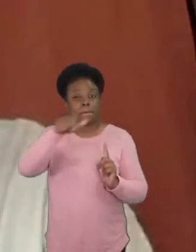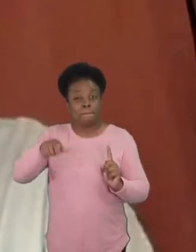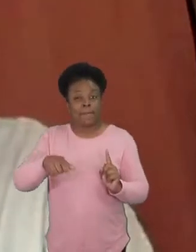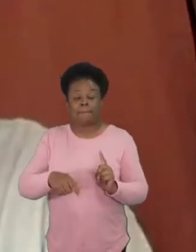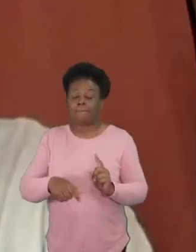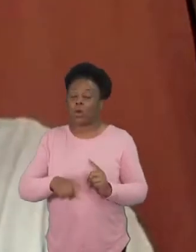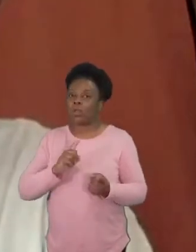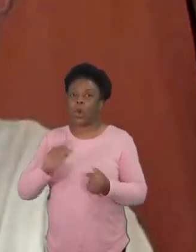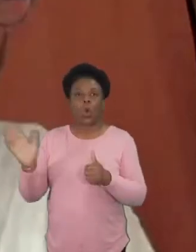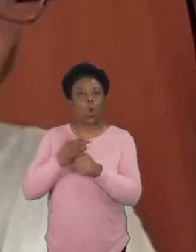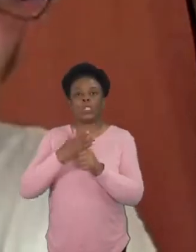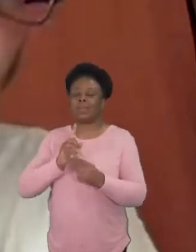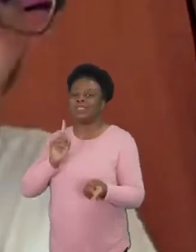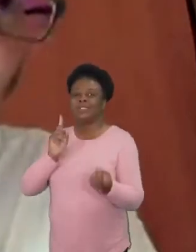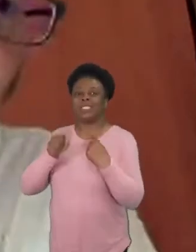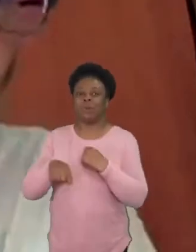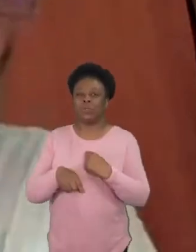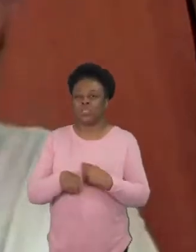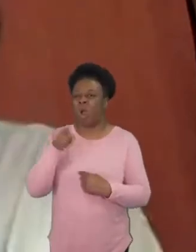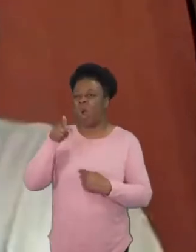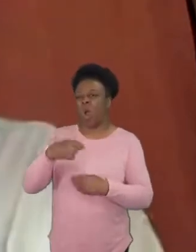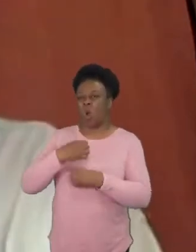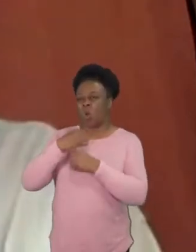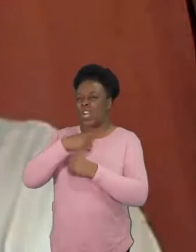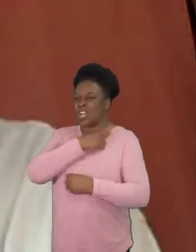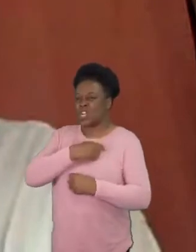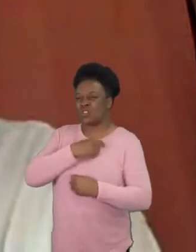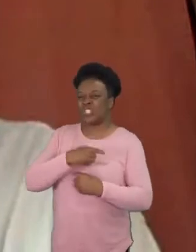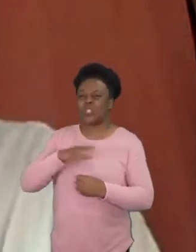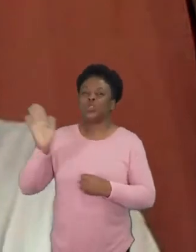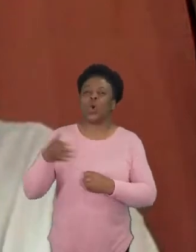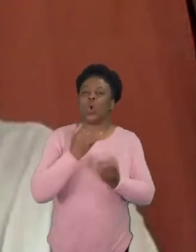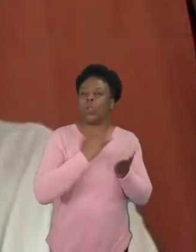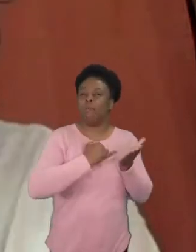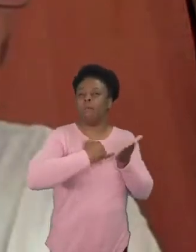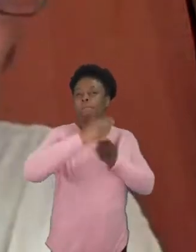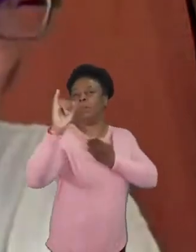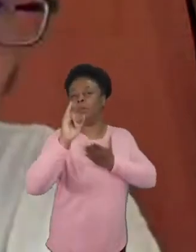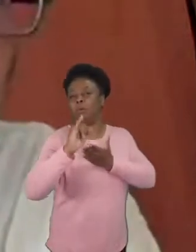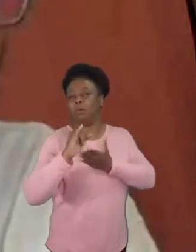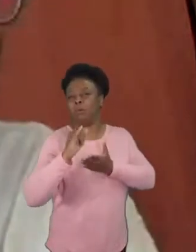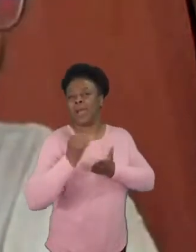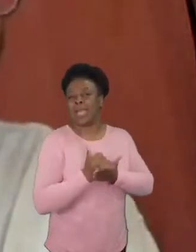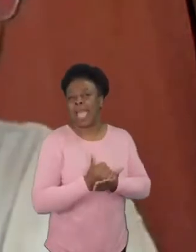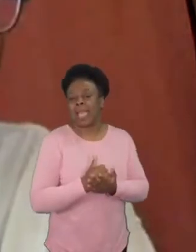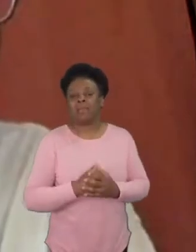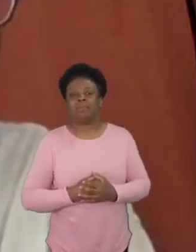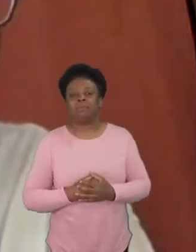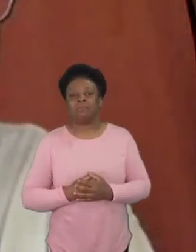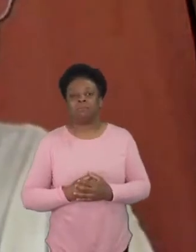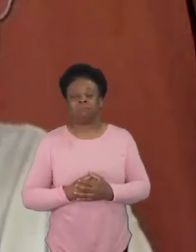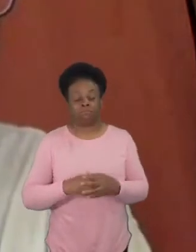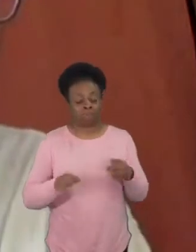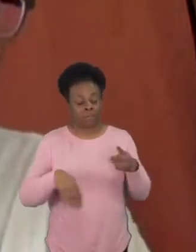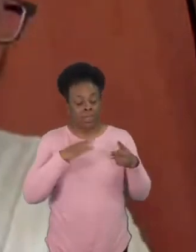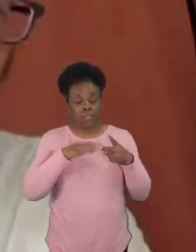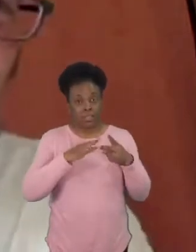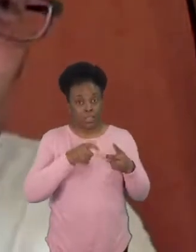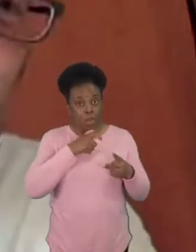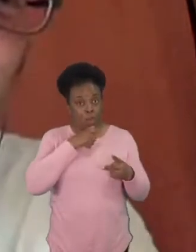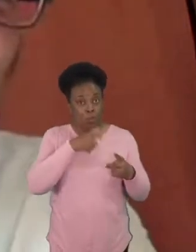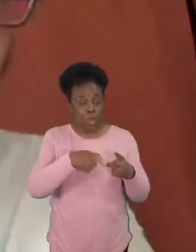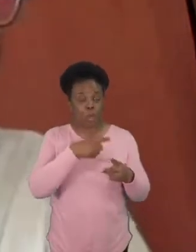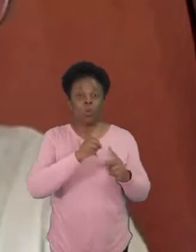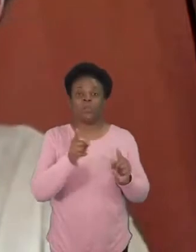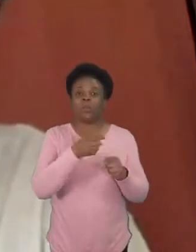anti-homosexual number two was judgmental and number three was hypocritical and as